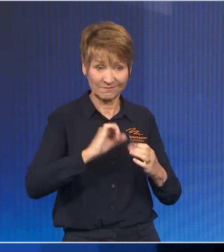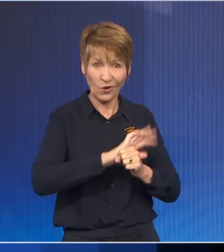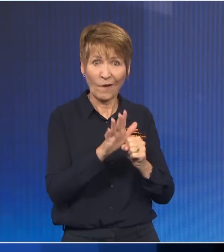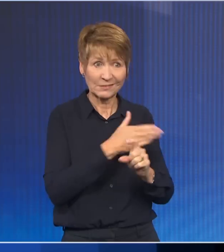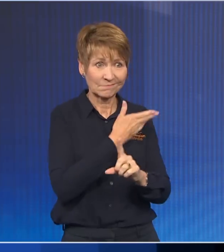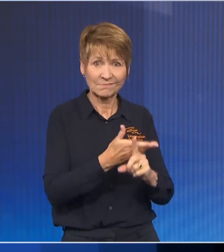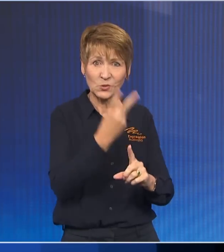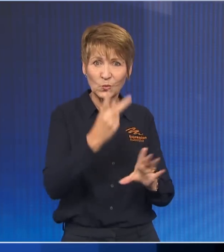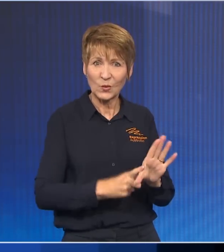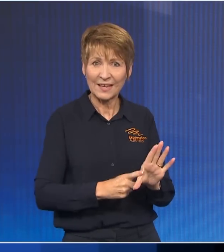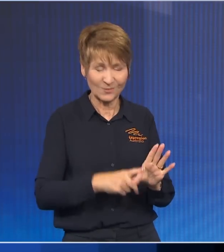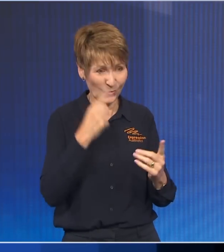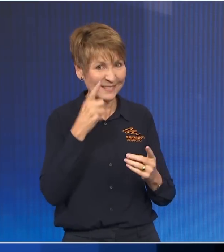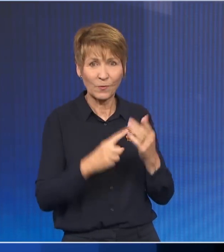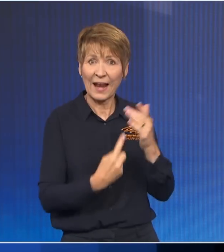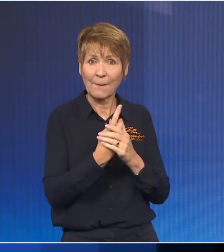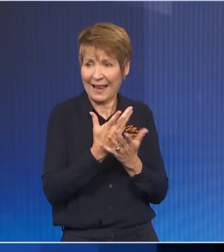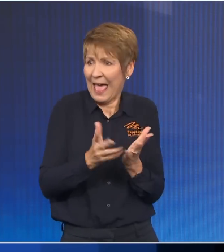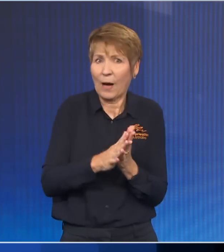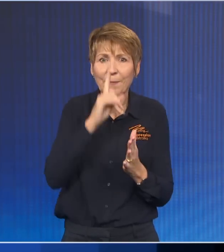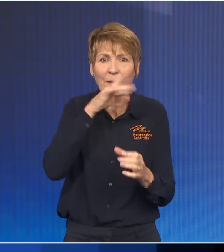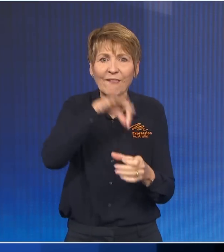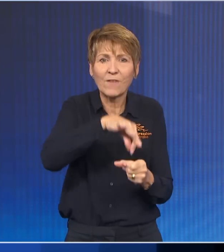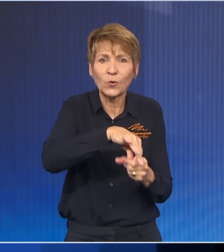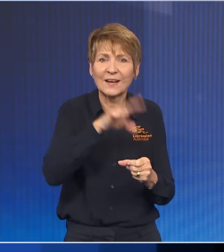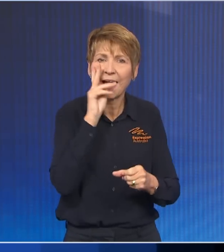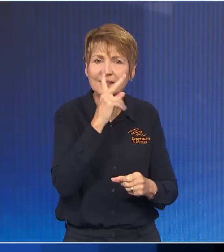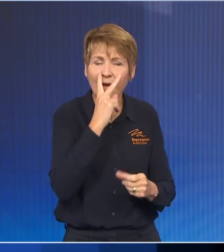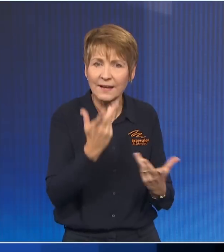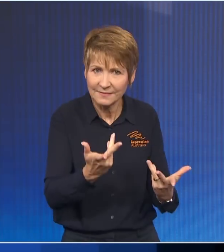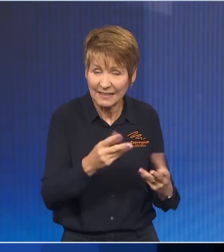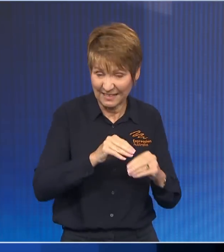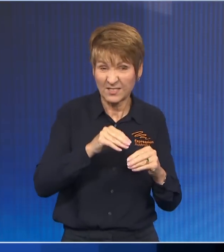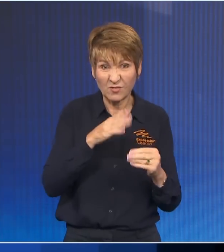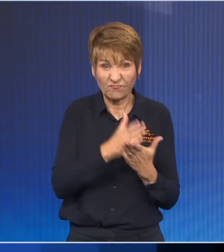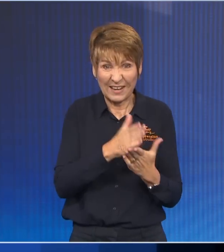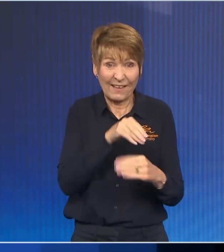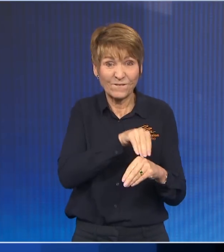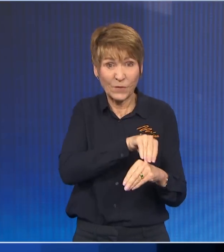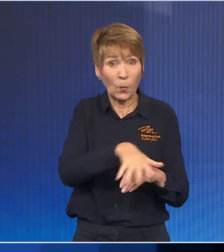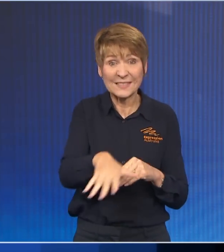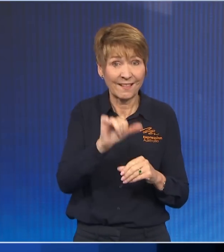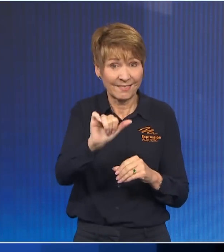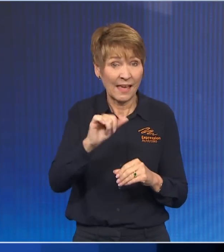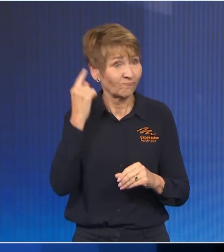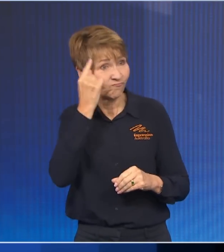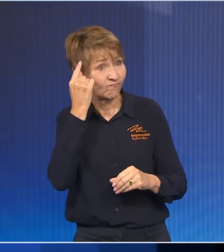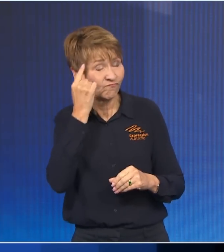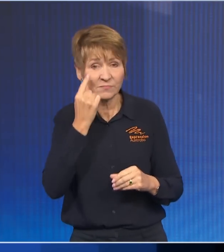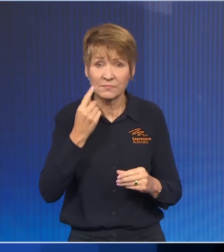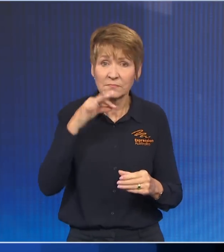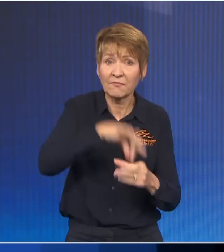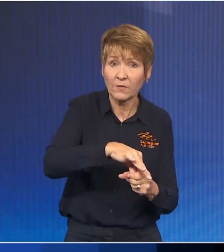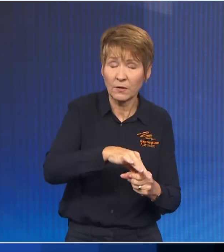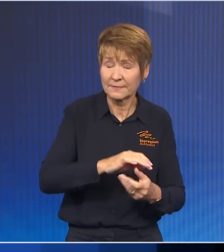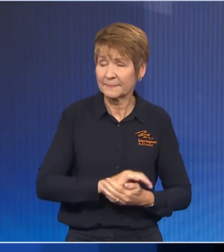display in the vote last night. You mentioned that the Liberals were going through a rebuilding phase, which is the first I've